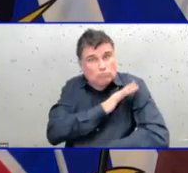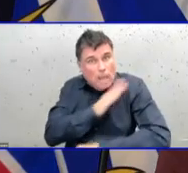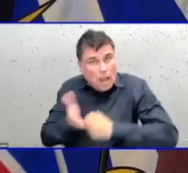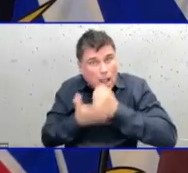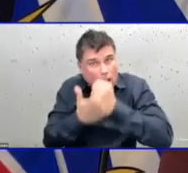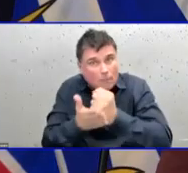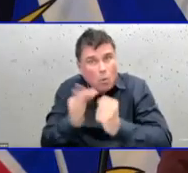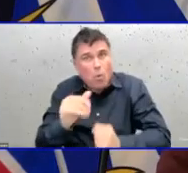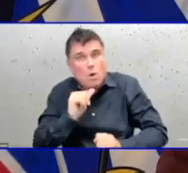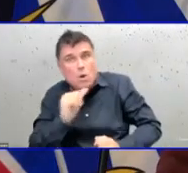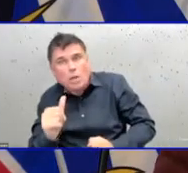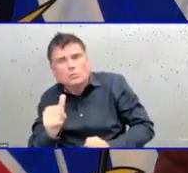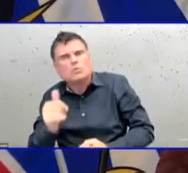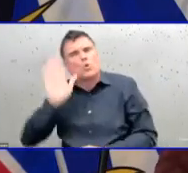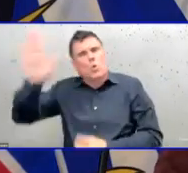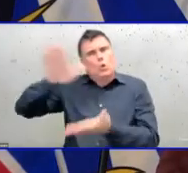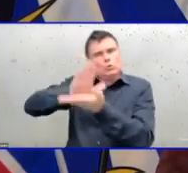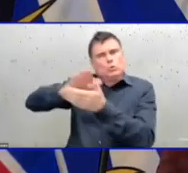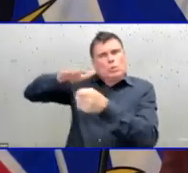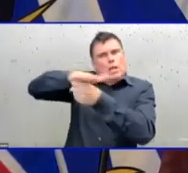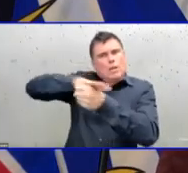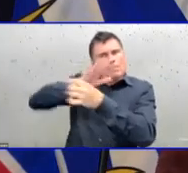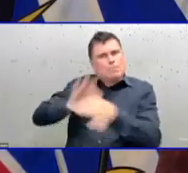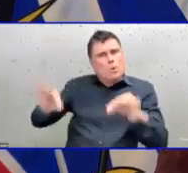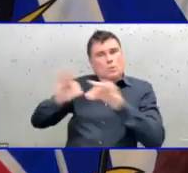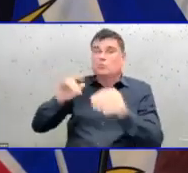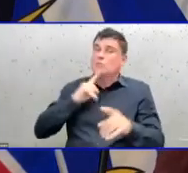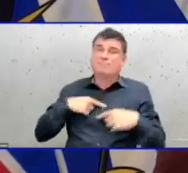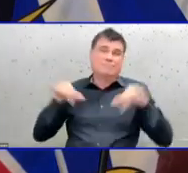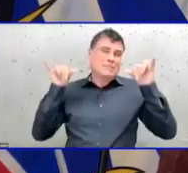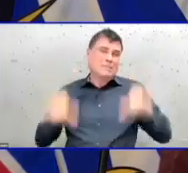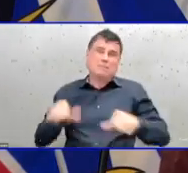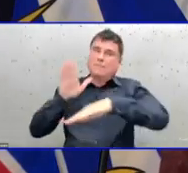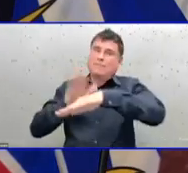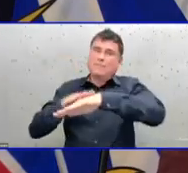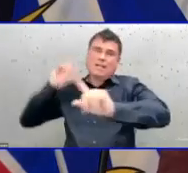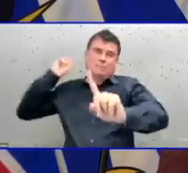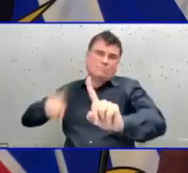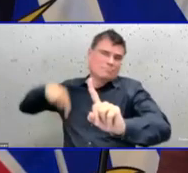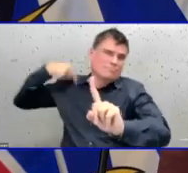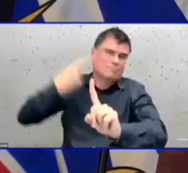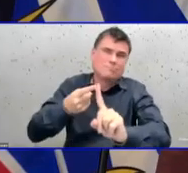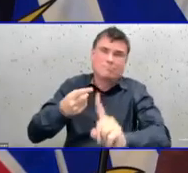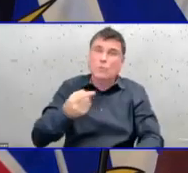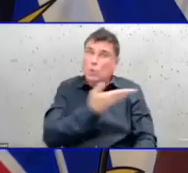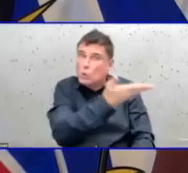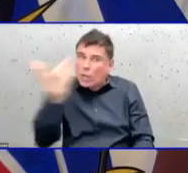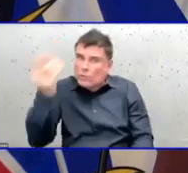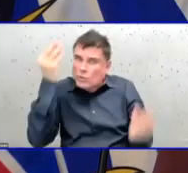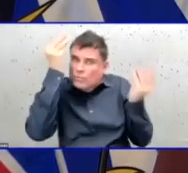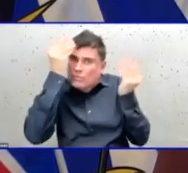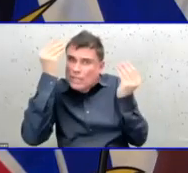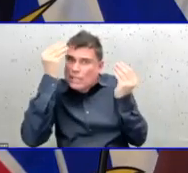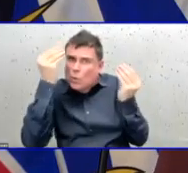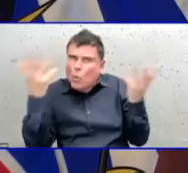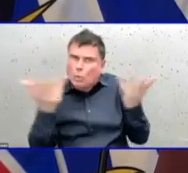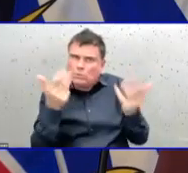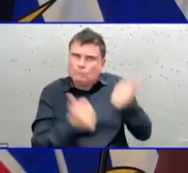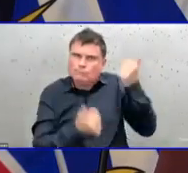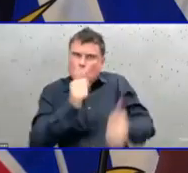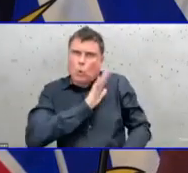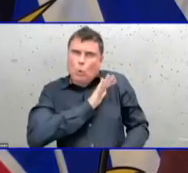public service agency, that these are the things that they, as employers, need to look at. And the importance of